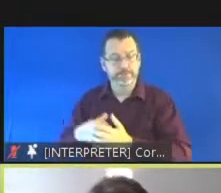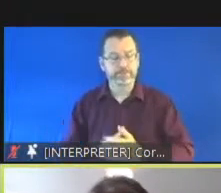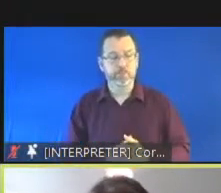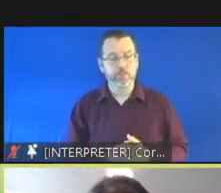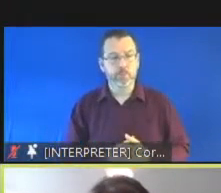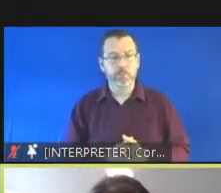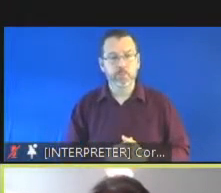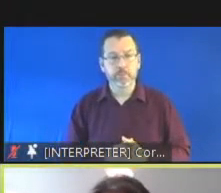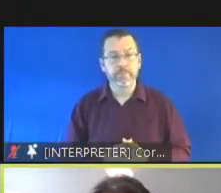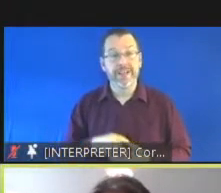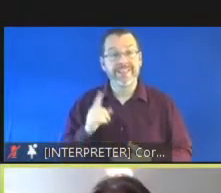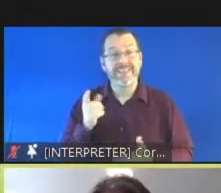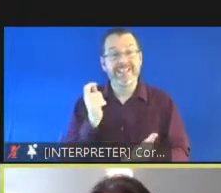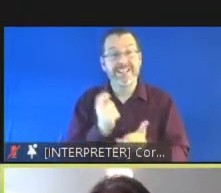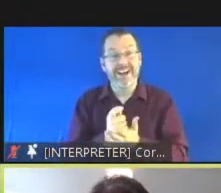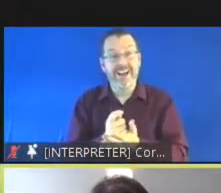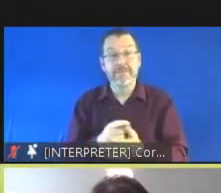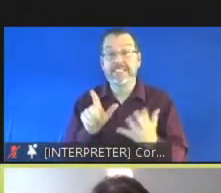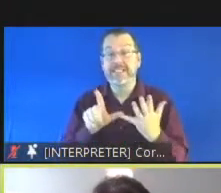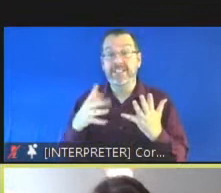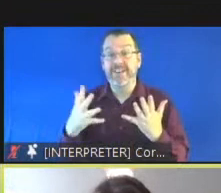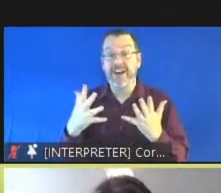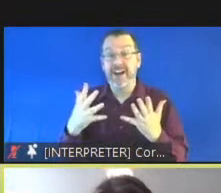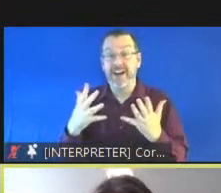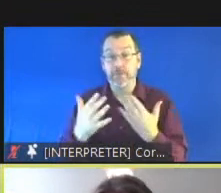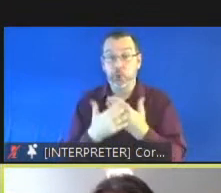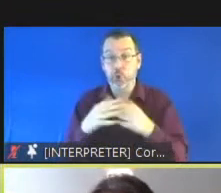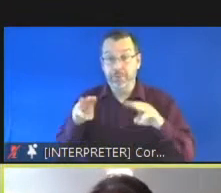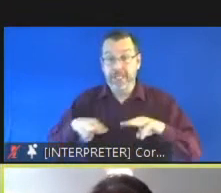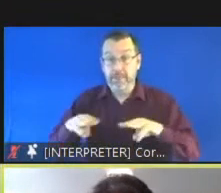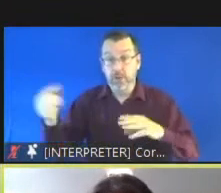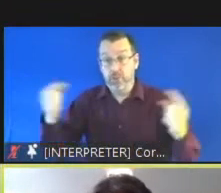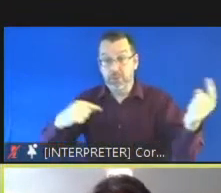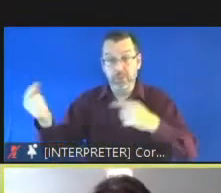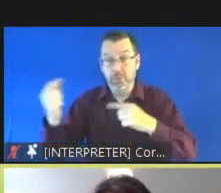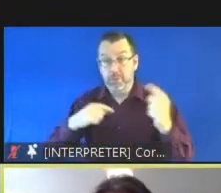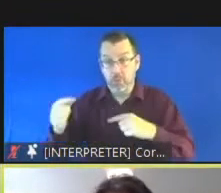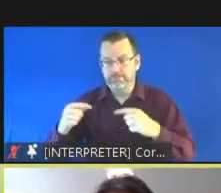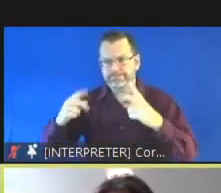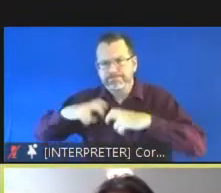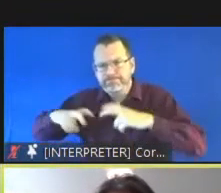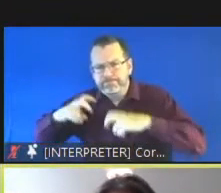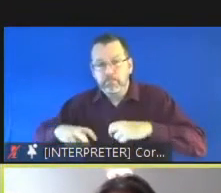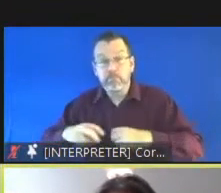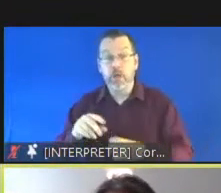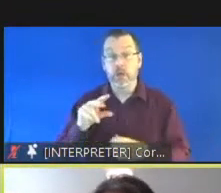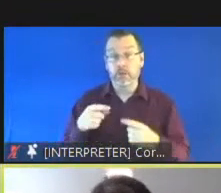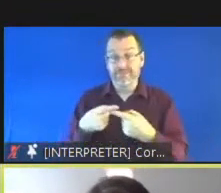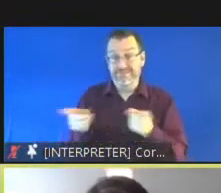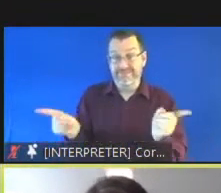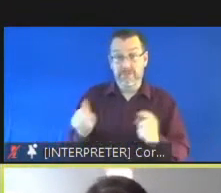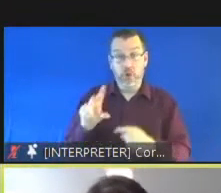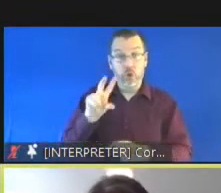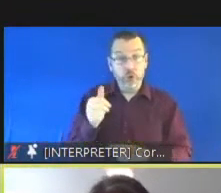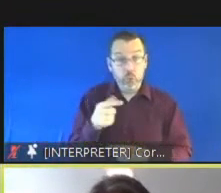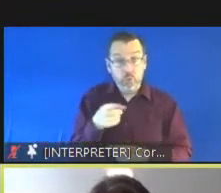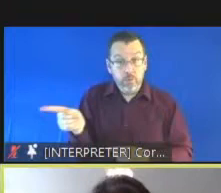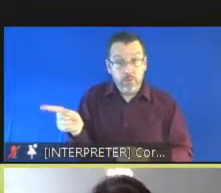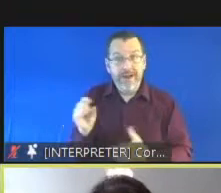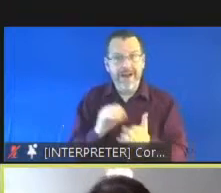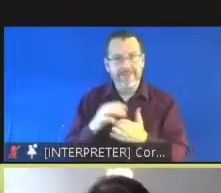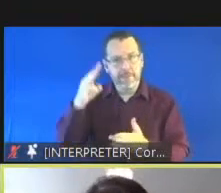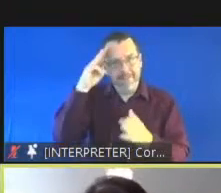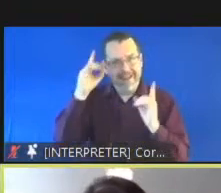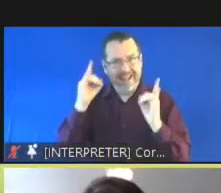town in that period and our data shows us that 31 of those 75 young people had a mental health need